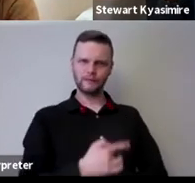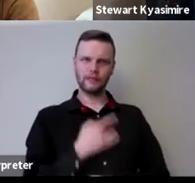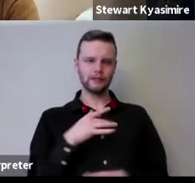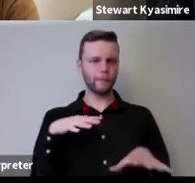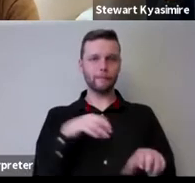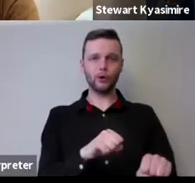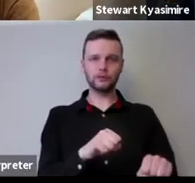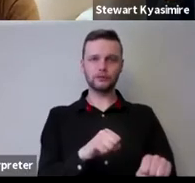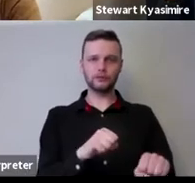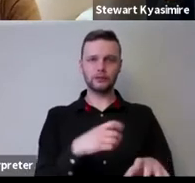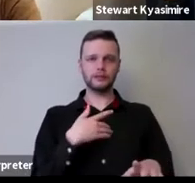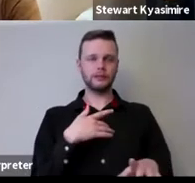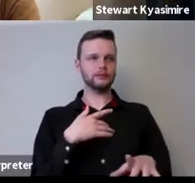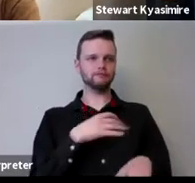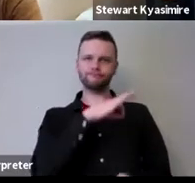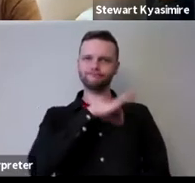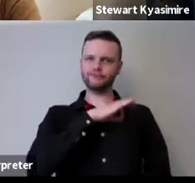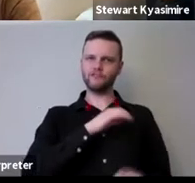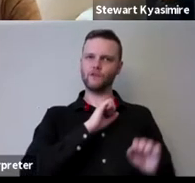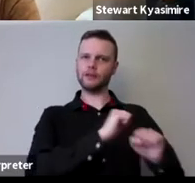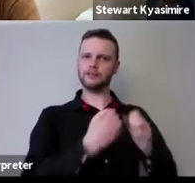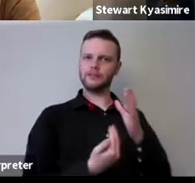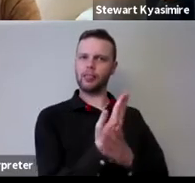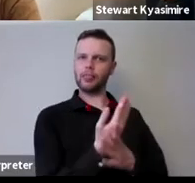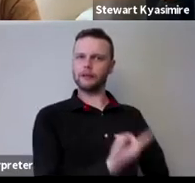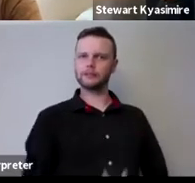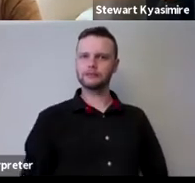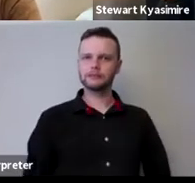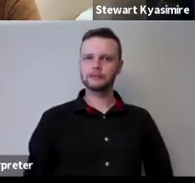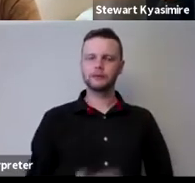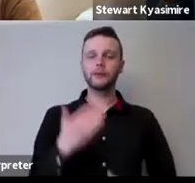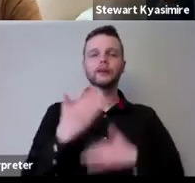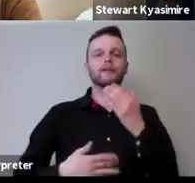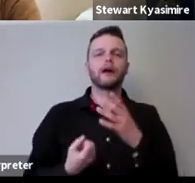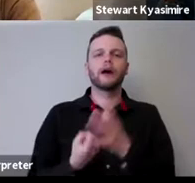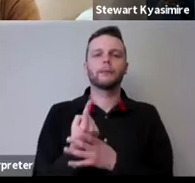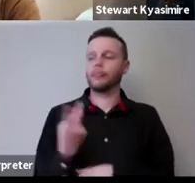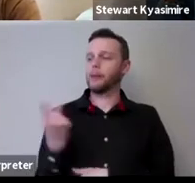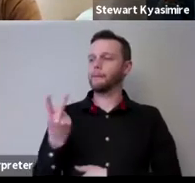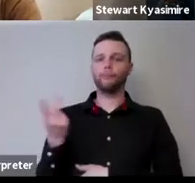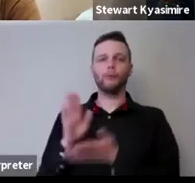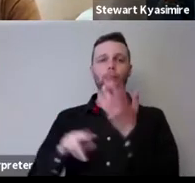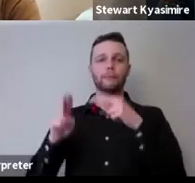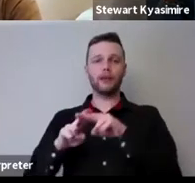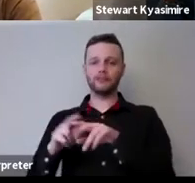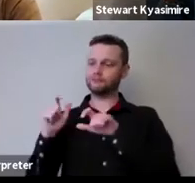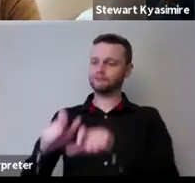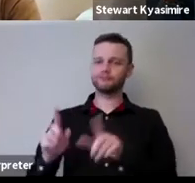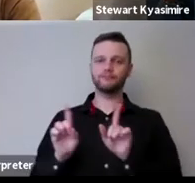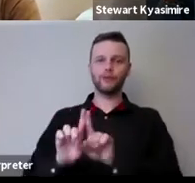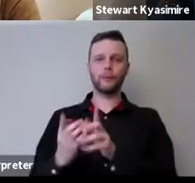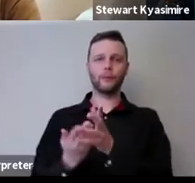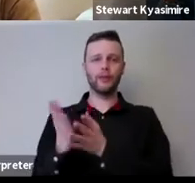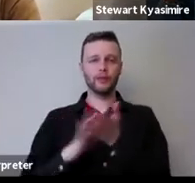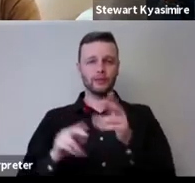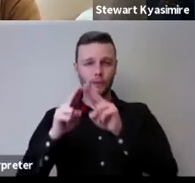beneficial for his development because it would never happen that both his parents were 24 hours at home over such long